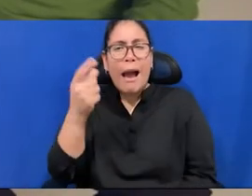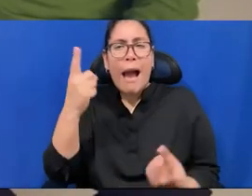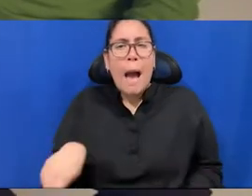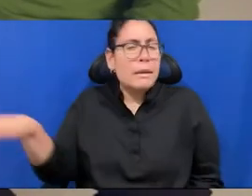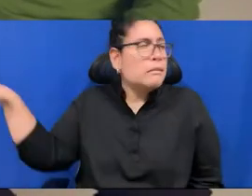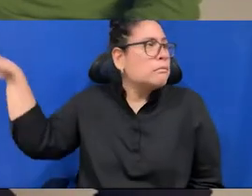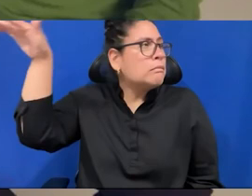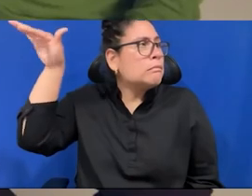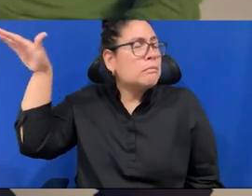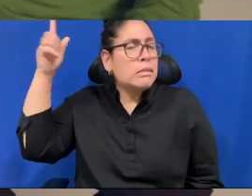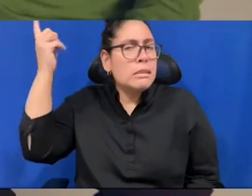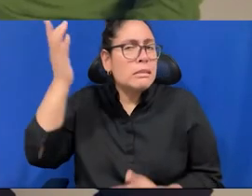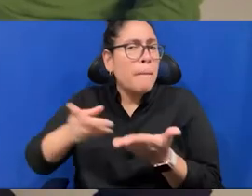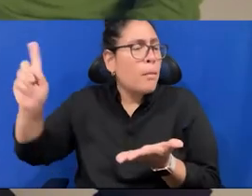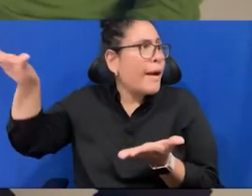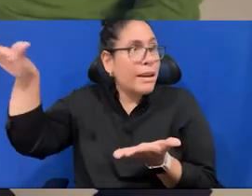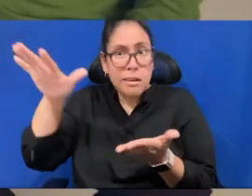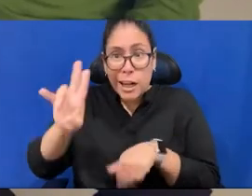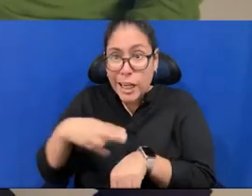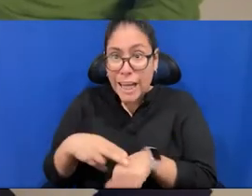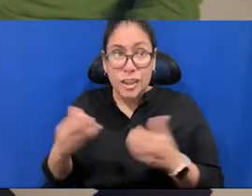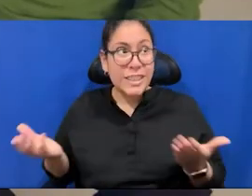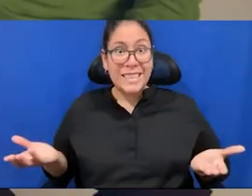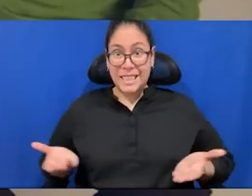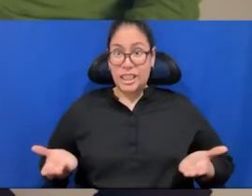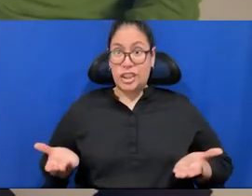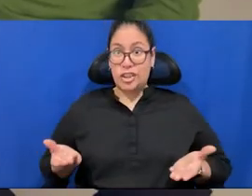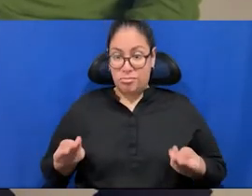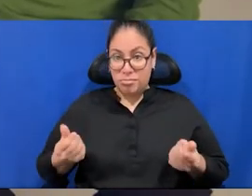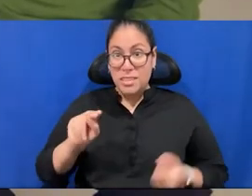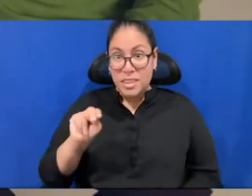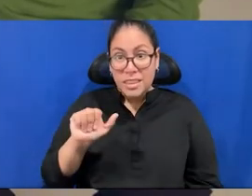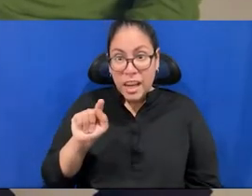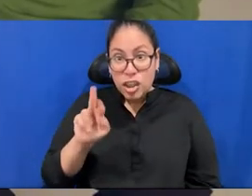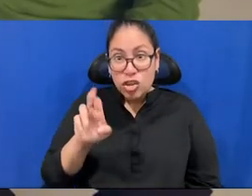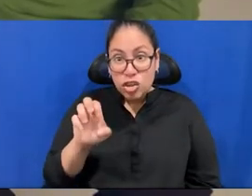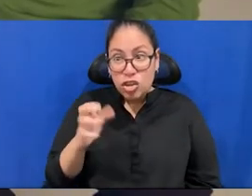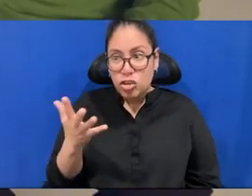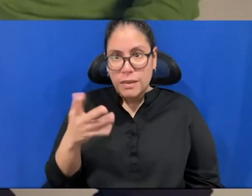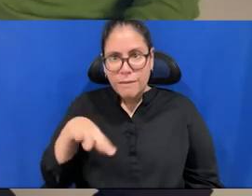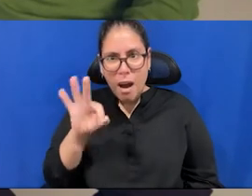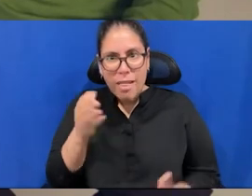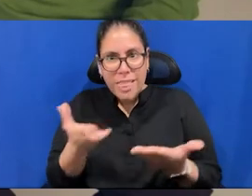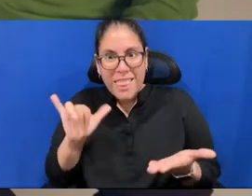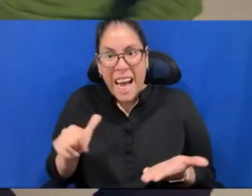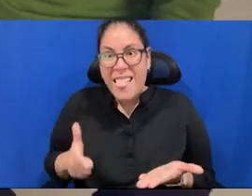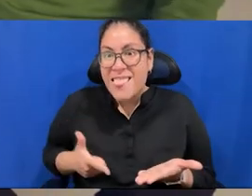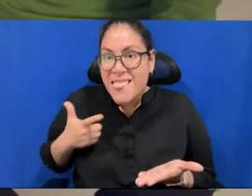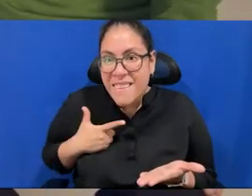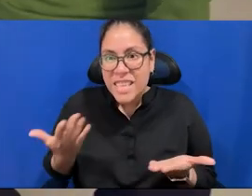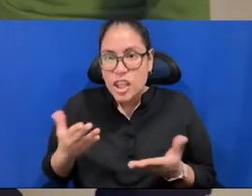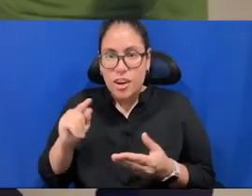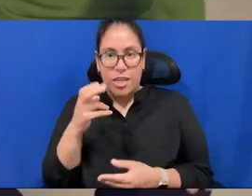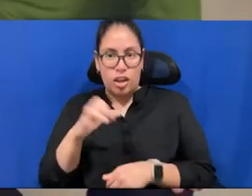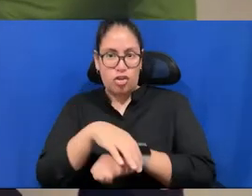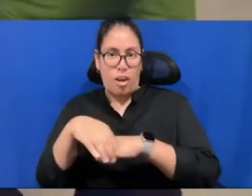is, is here, right? And, and we found many spiderwebs living at the shed. They're not paying the ticket. They are just making through the